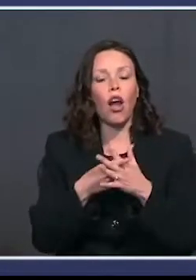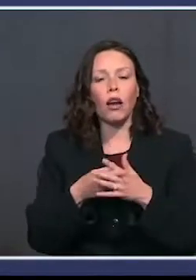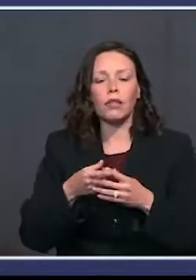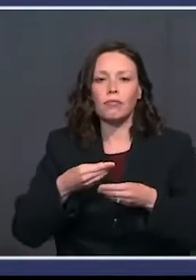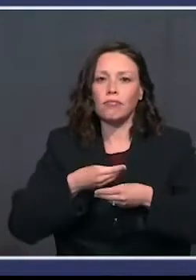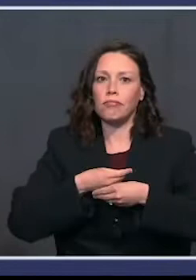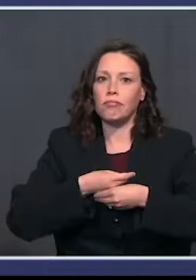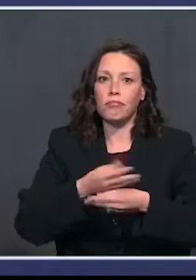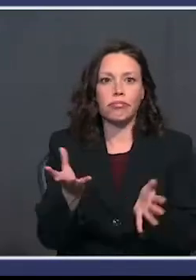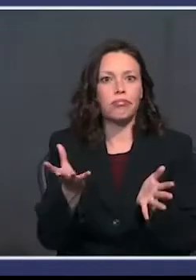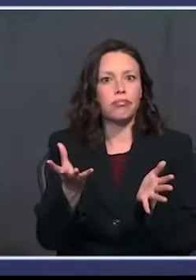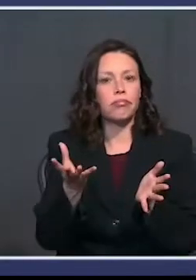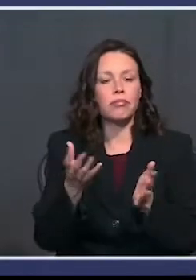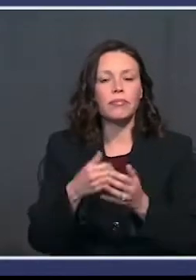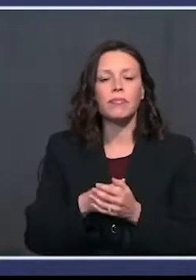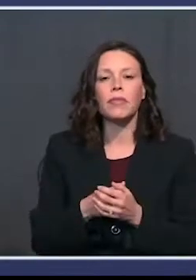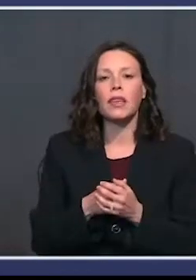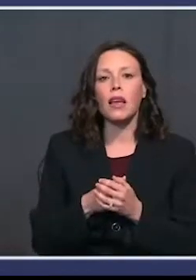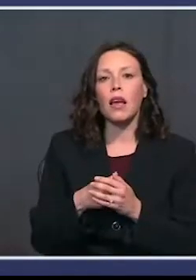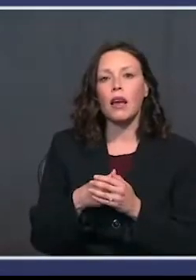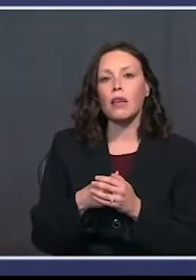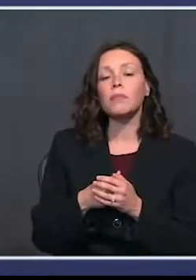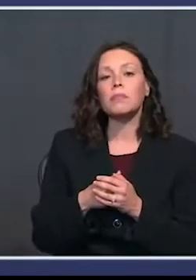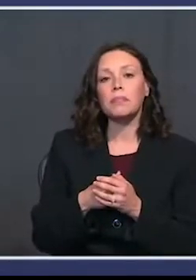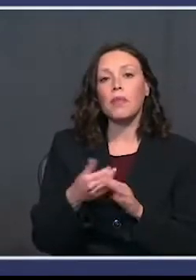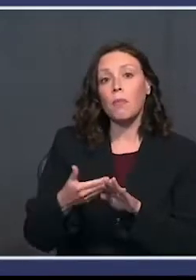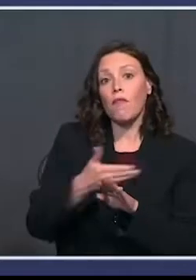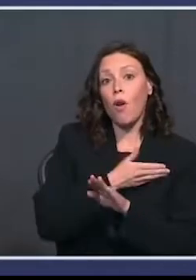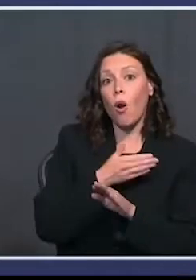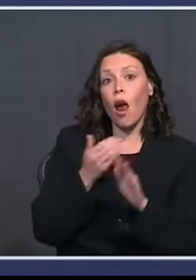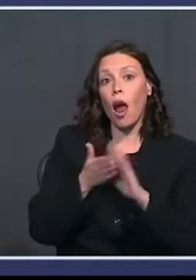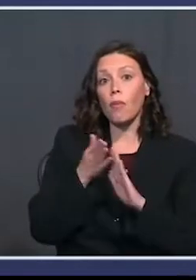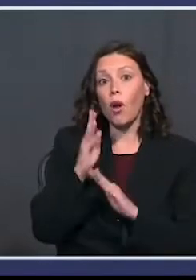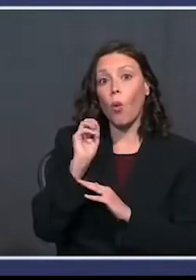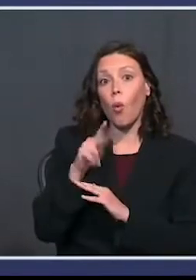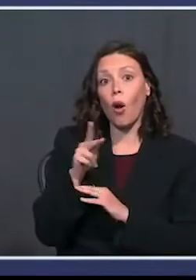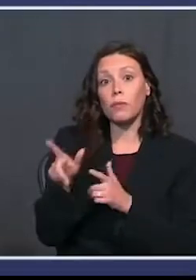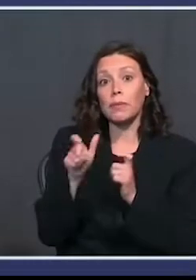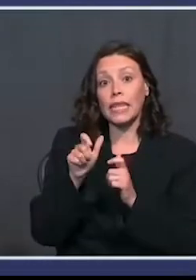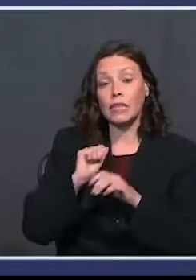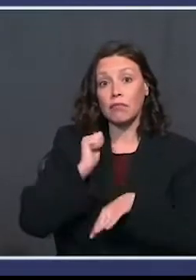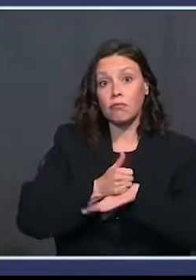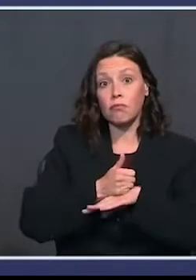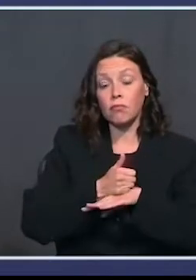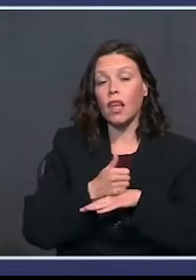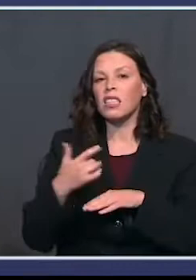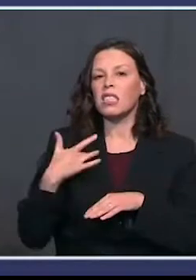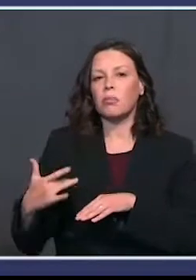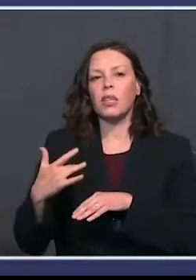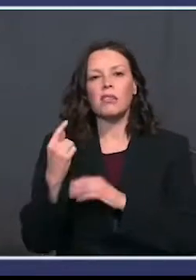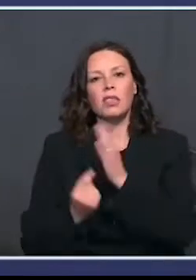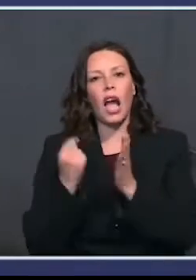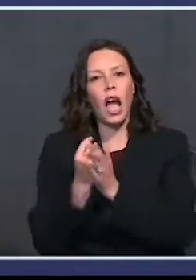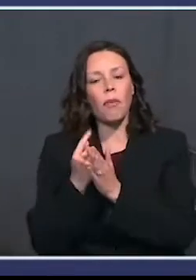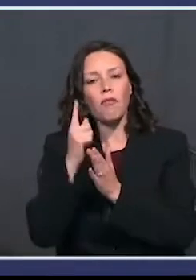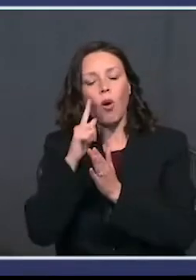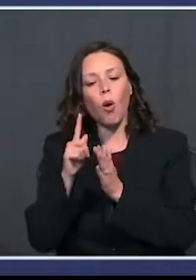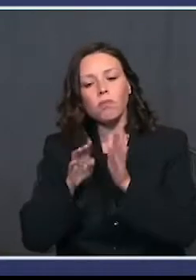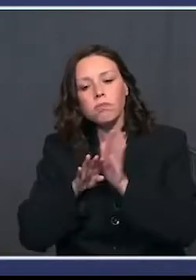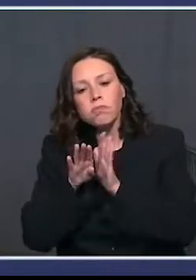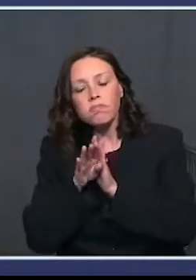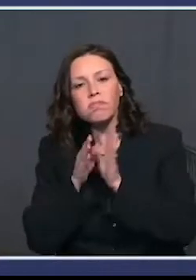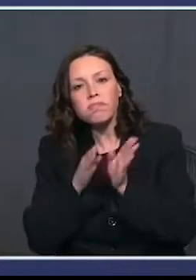distribution. Before Operation Warp Speed, the typical timeframe for development and approval, as you know,